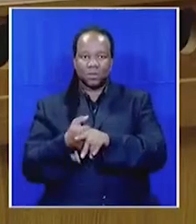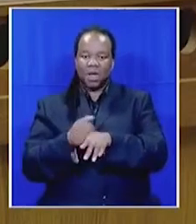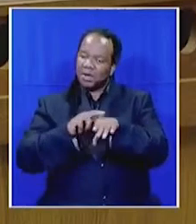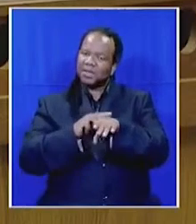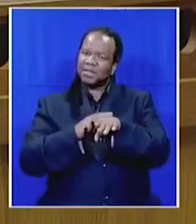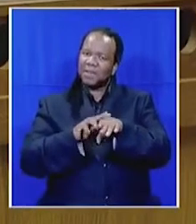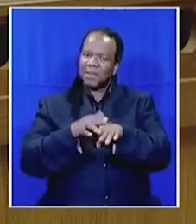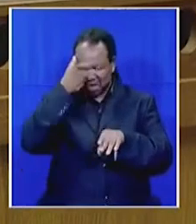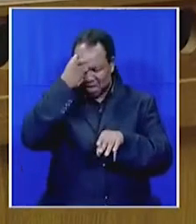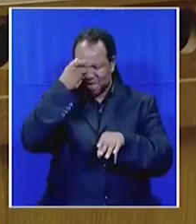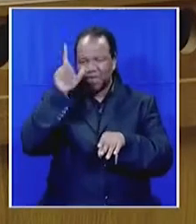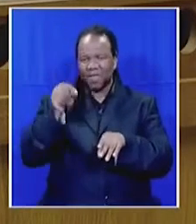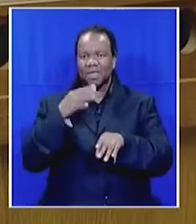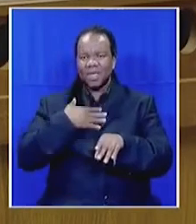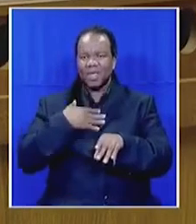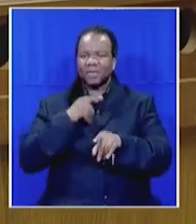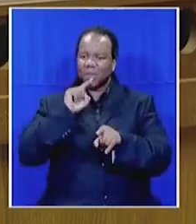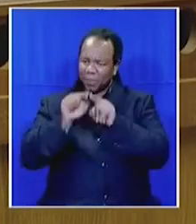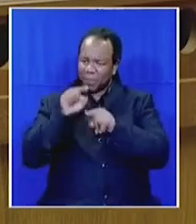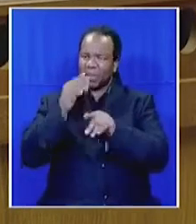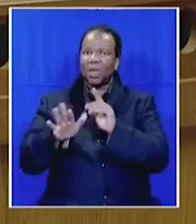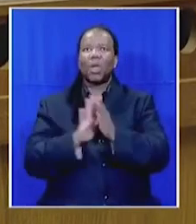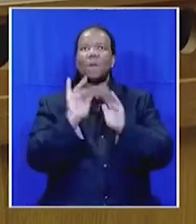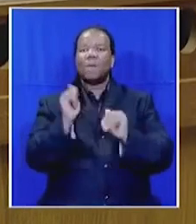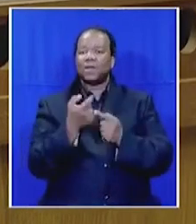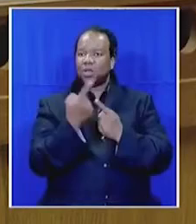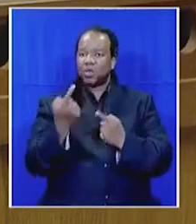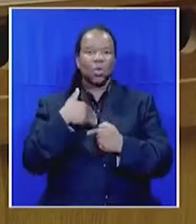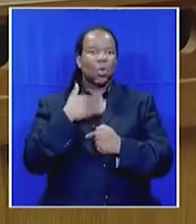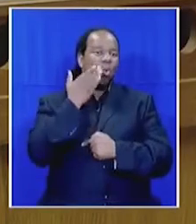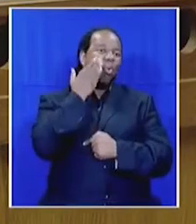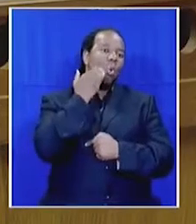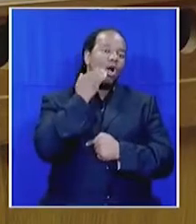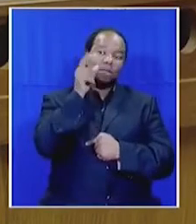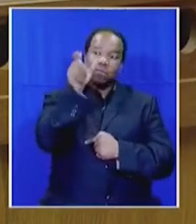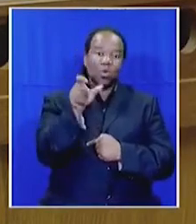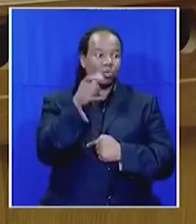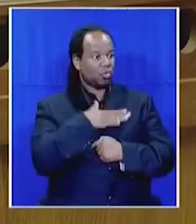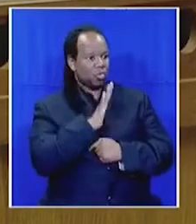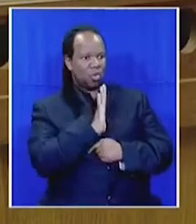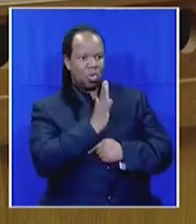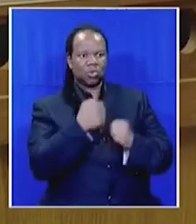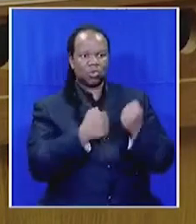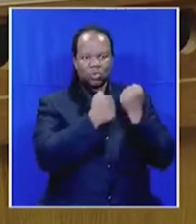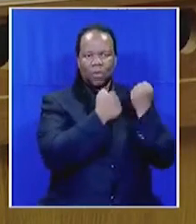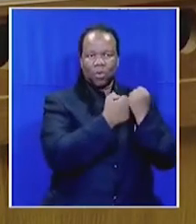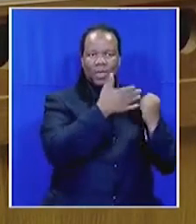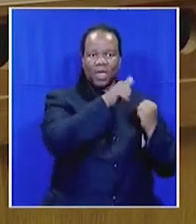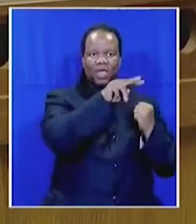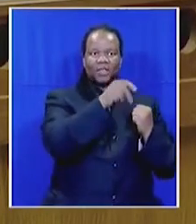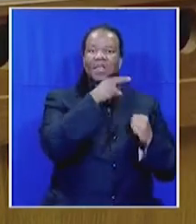But it cannot be that if you are white and you don't agree with the ANC, you are called a racist.